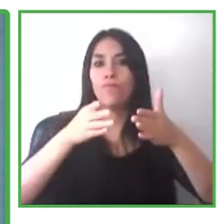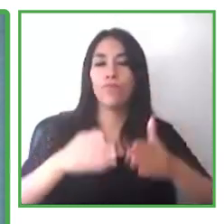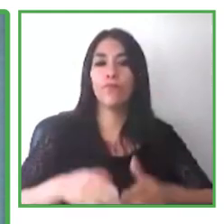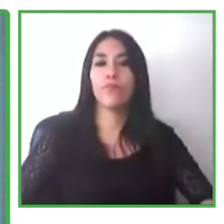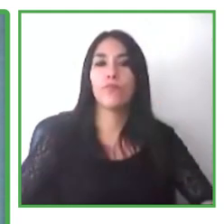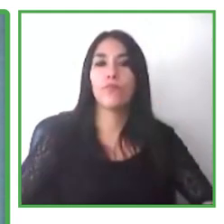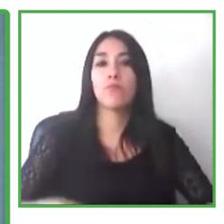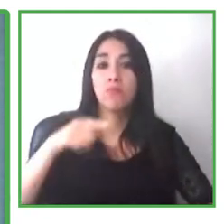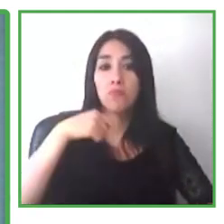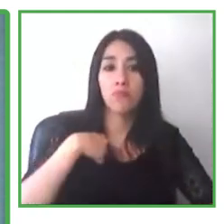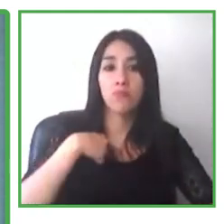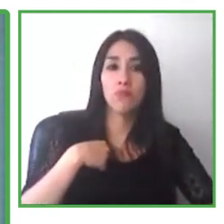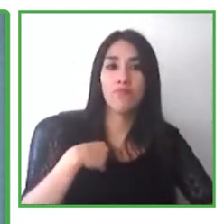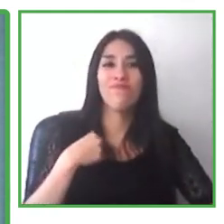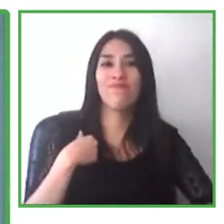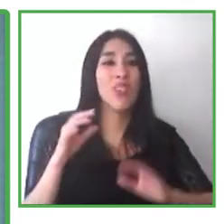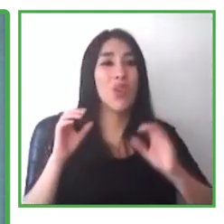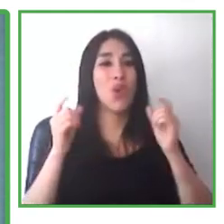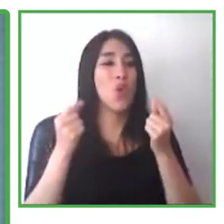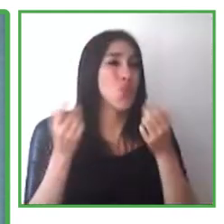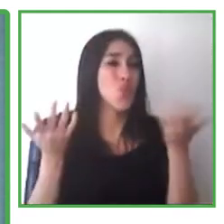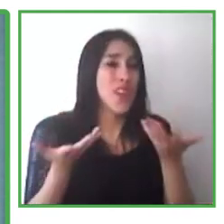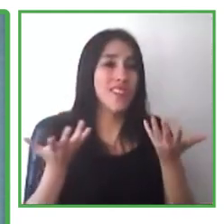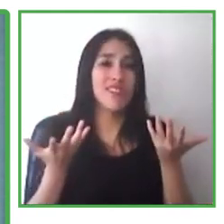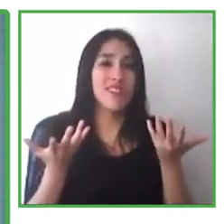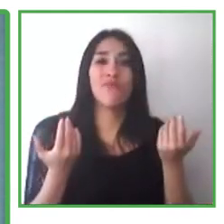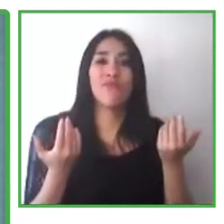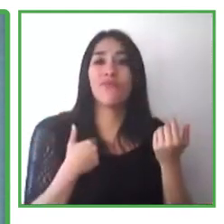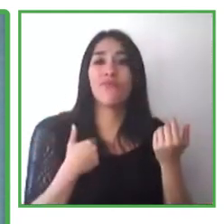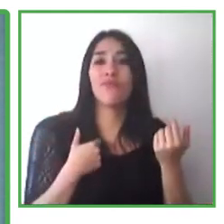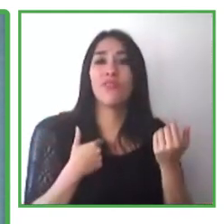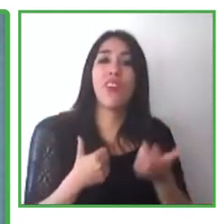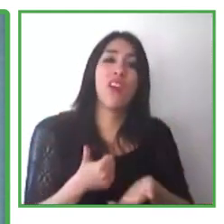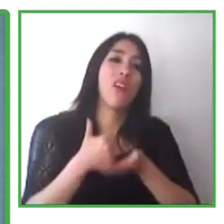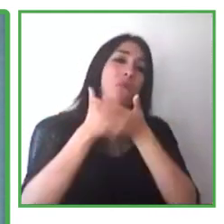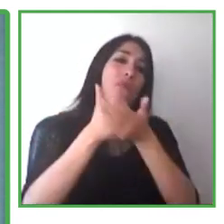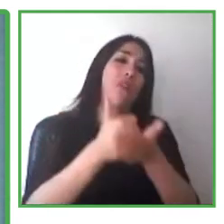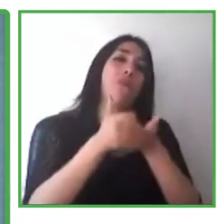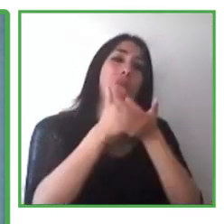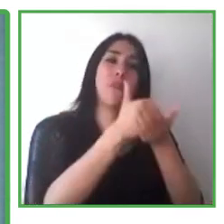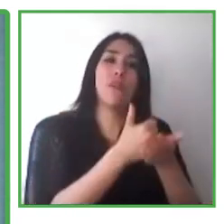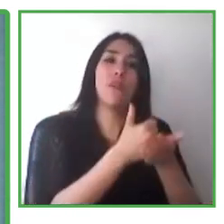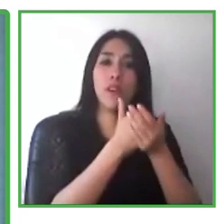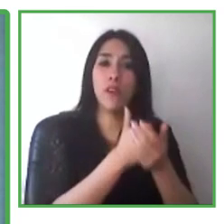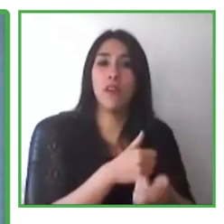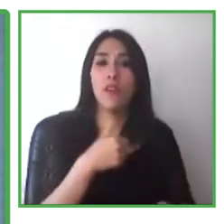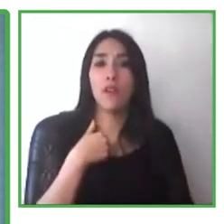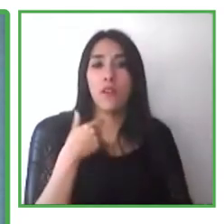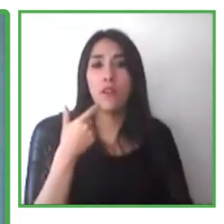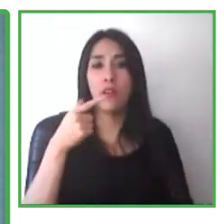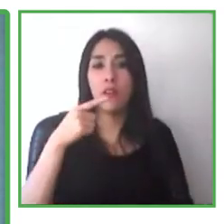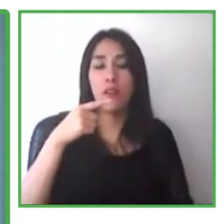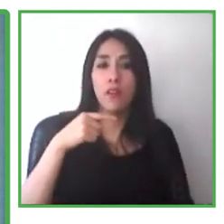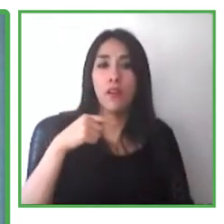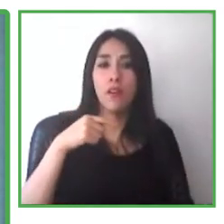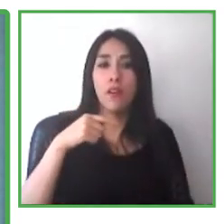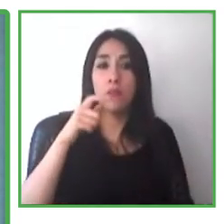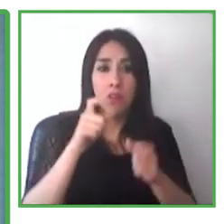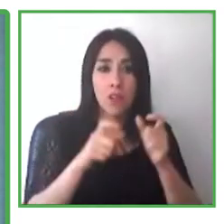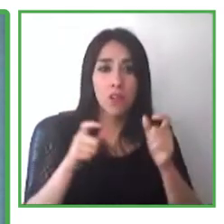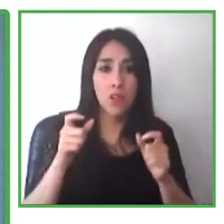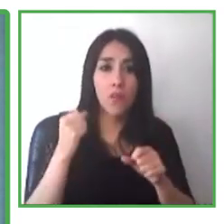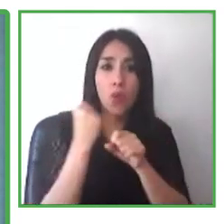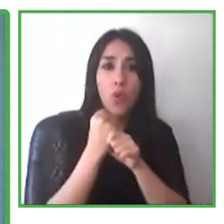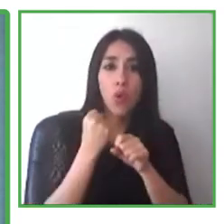that we work with testimonials of our customers. And that is very, very, very strong. And we have also an advisory